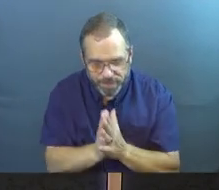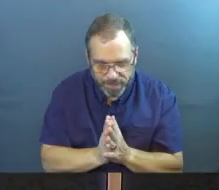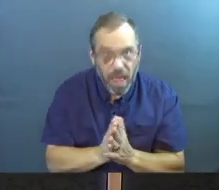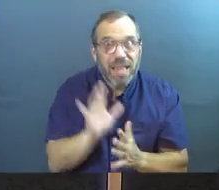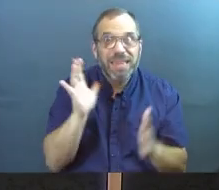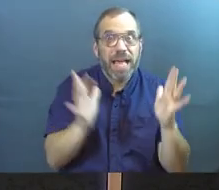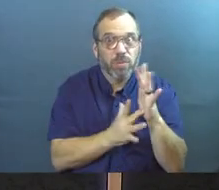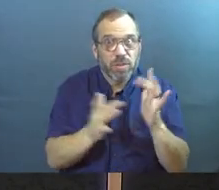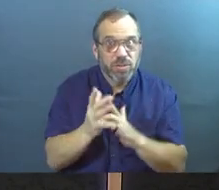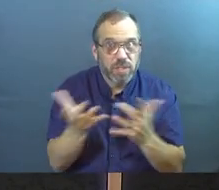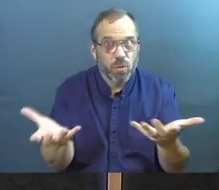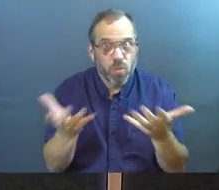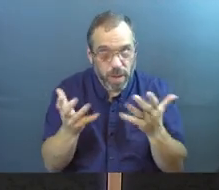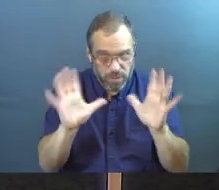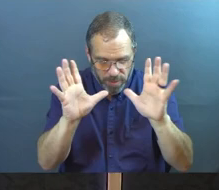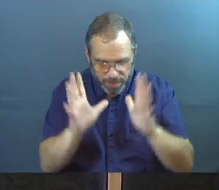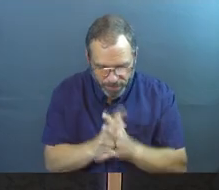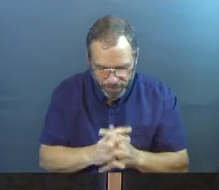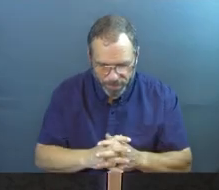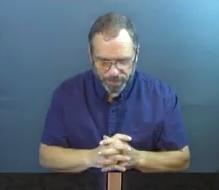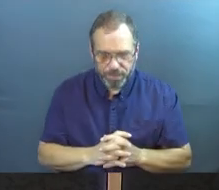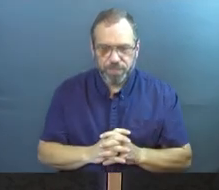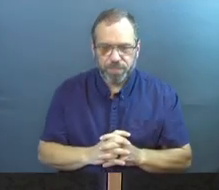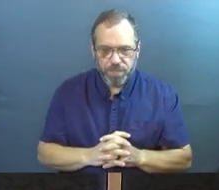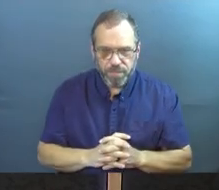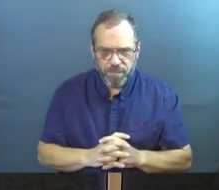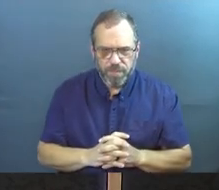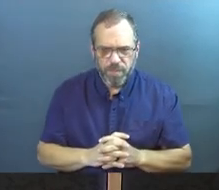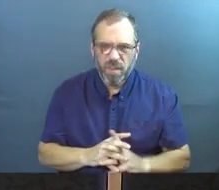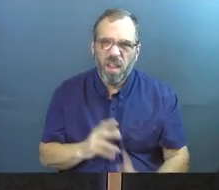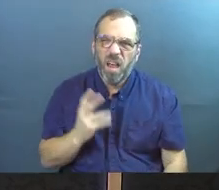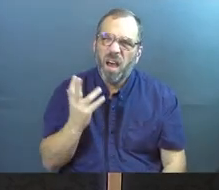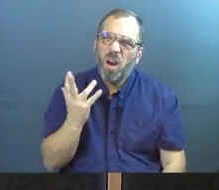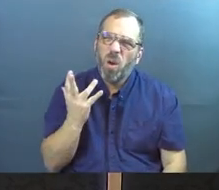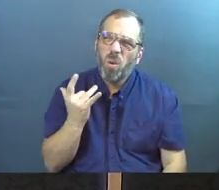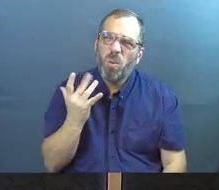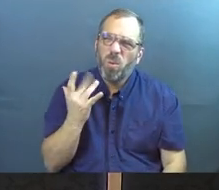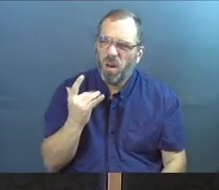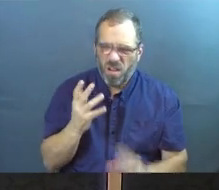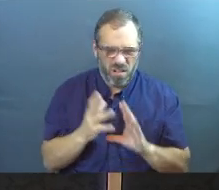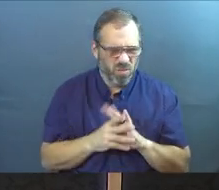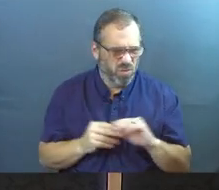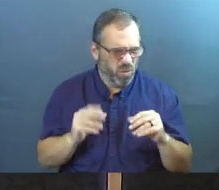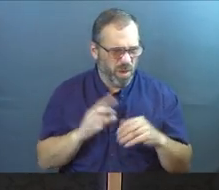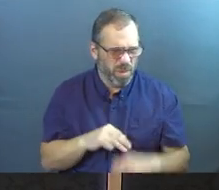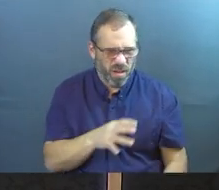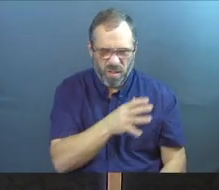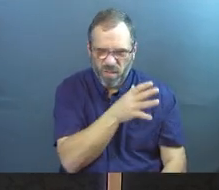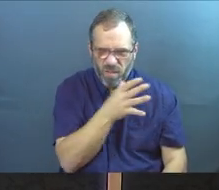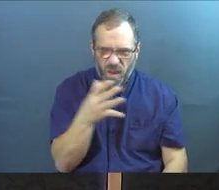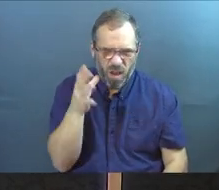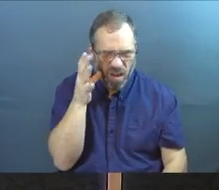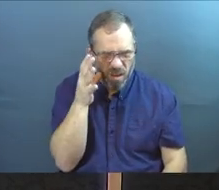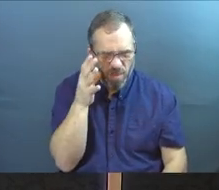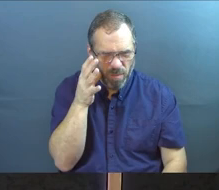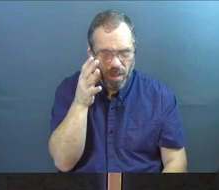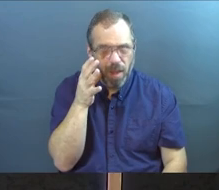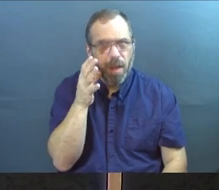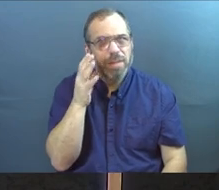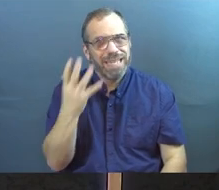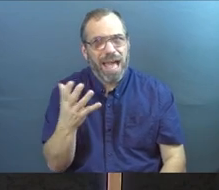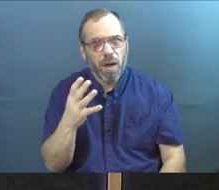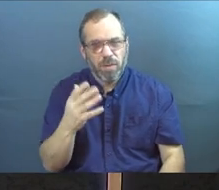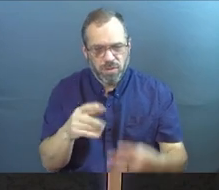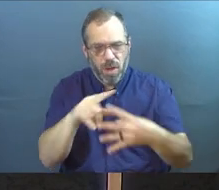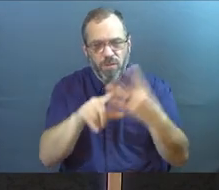because that's where Jesus eventually wants us to go. But why is he giving us a farming illustration? There's four different